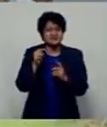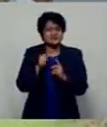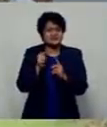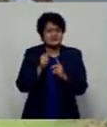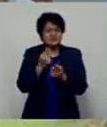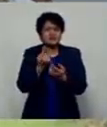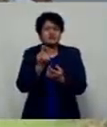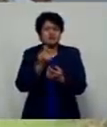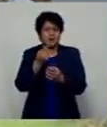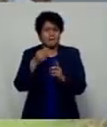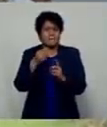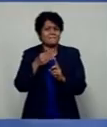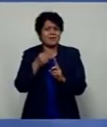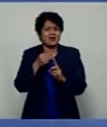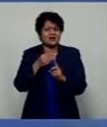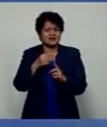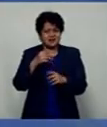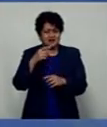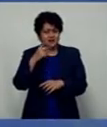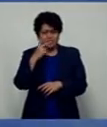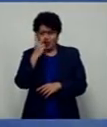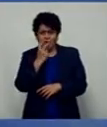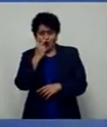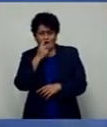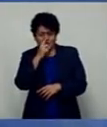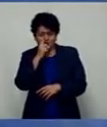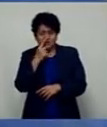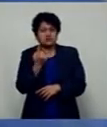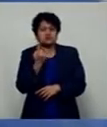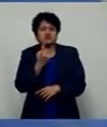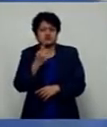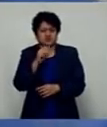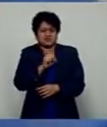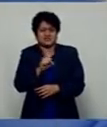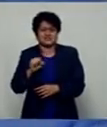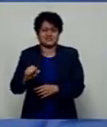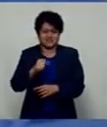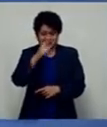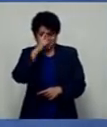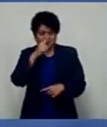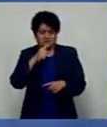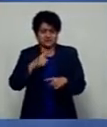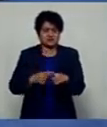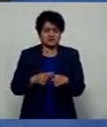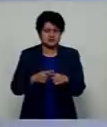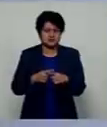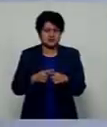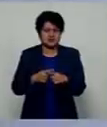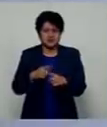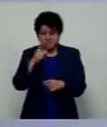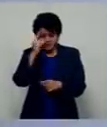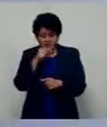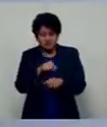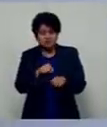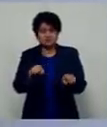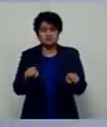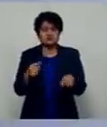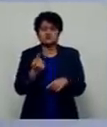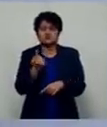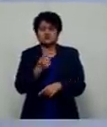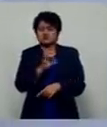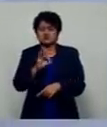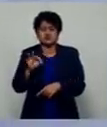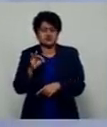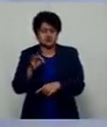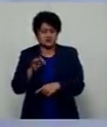and those who are seriously ill. Fijians are urged to contact the health ministry soon any family member unable to